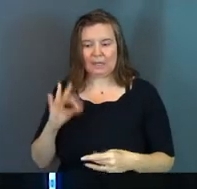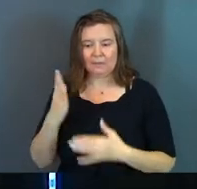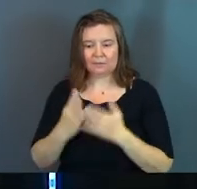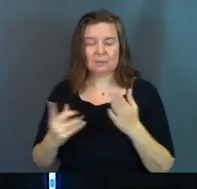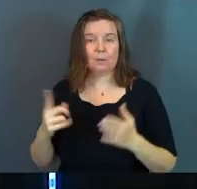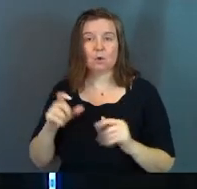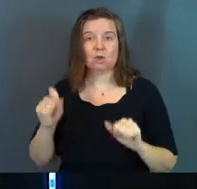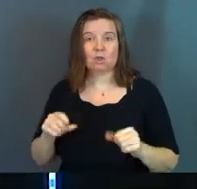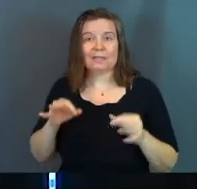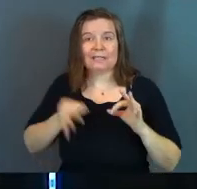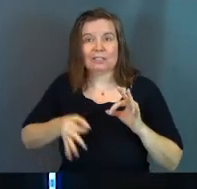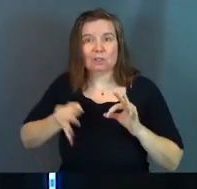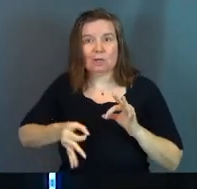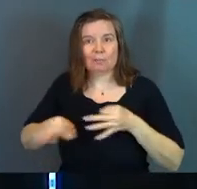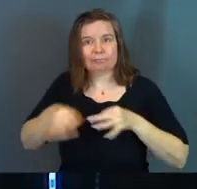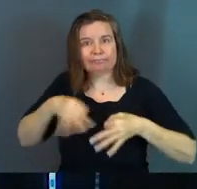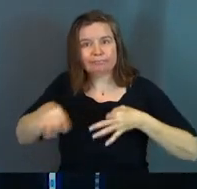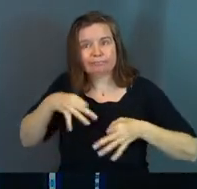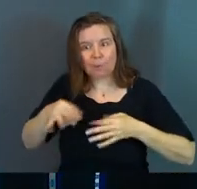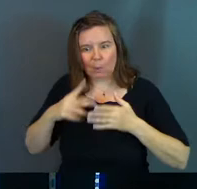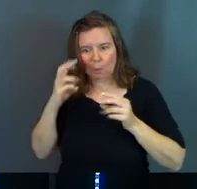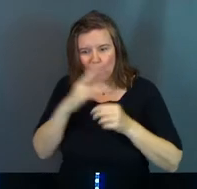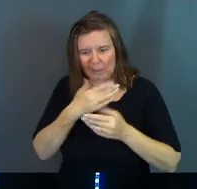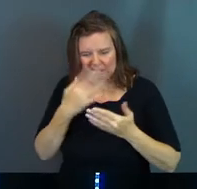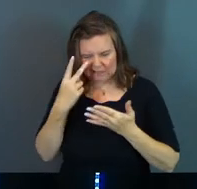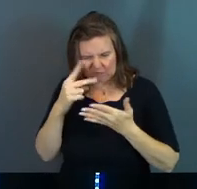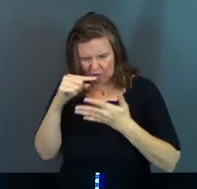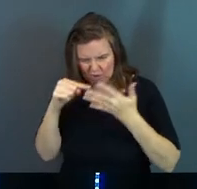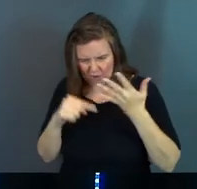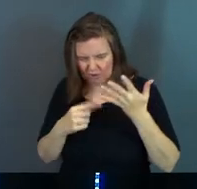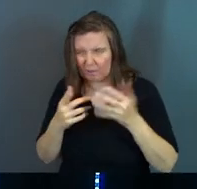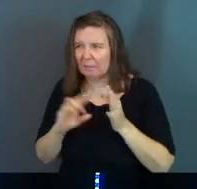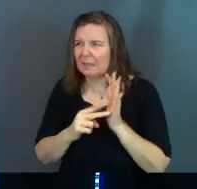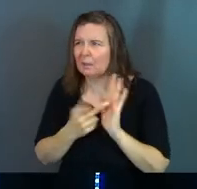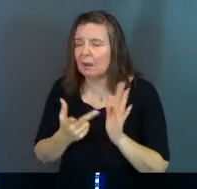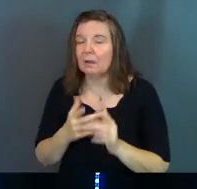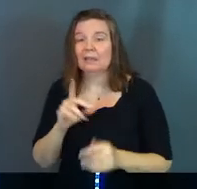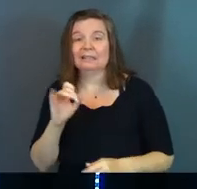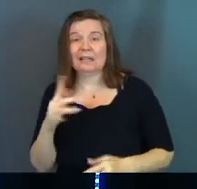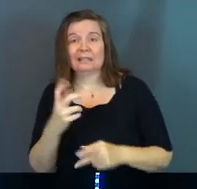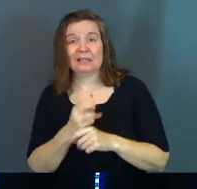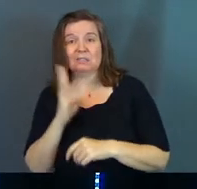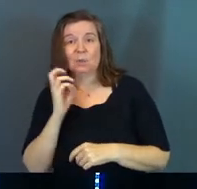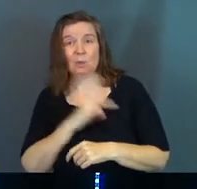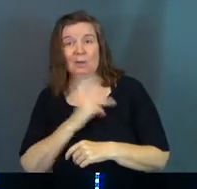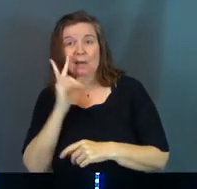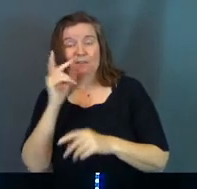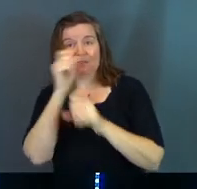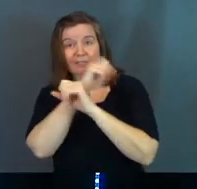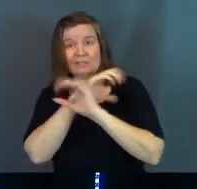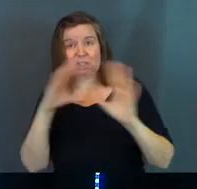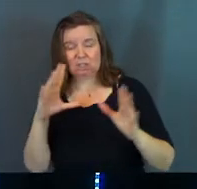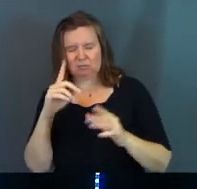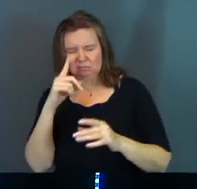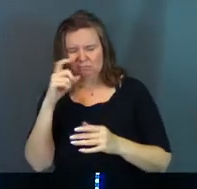someone could interpret all the weird stuff that I saw. Daniel gets a weird vision. He wants an interpretation.